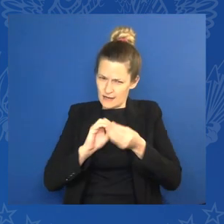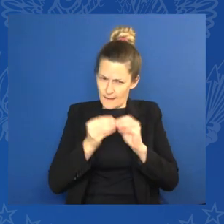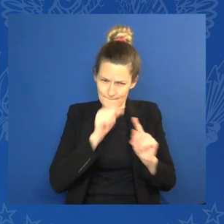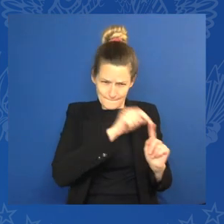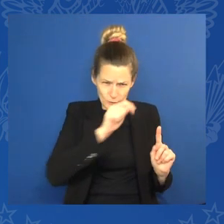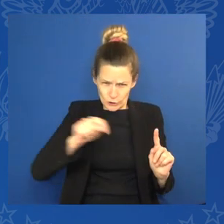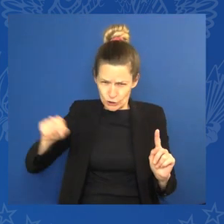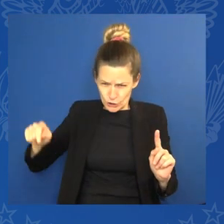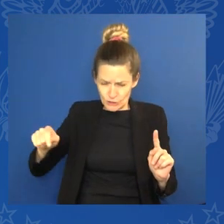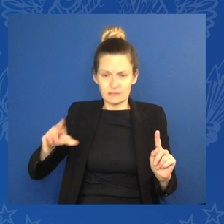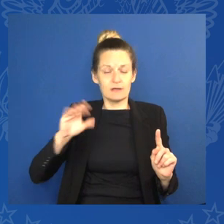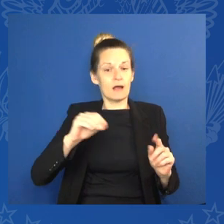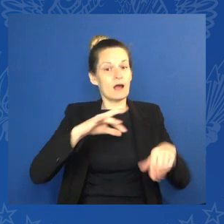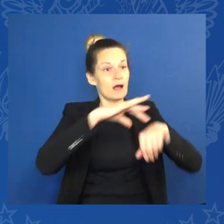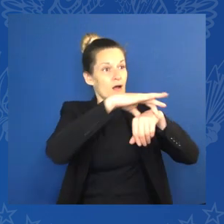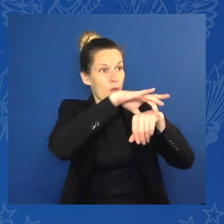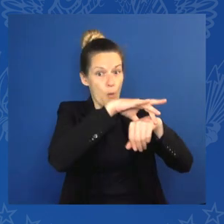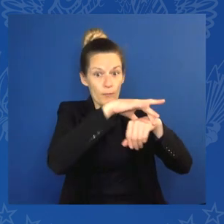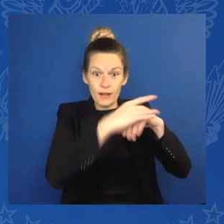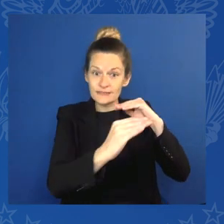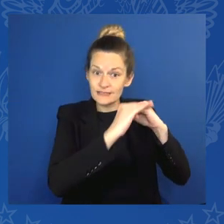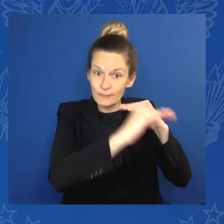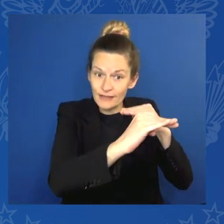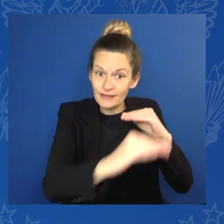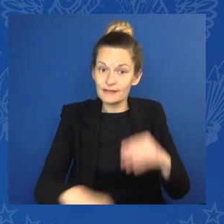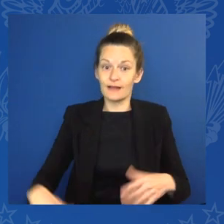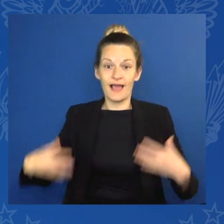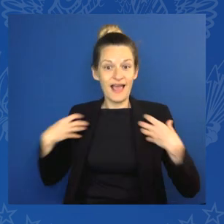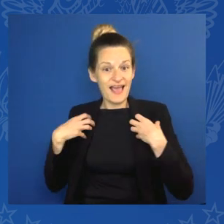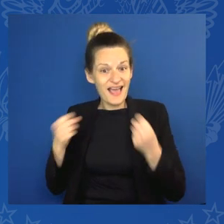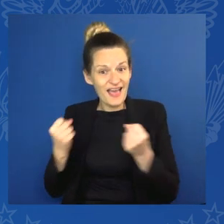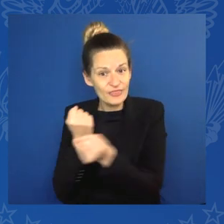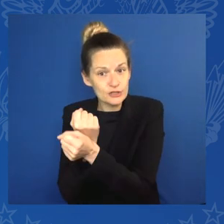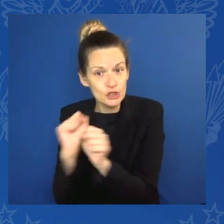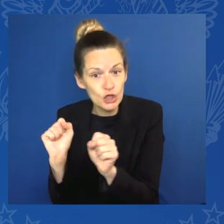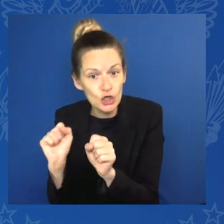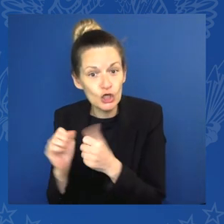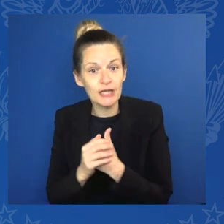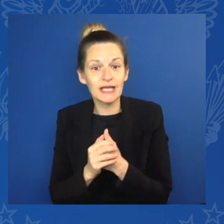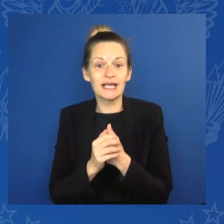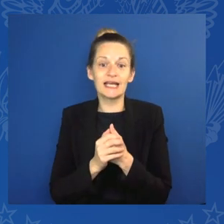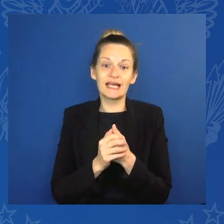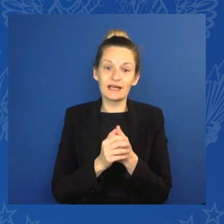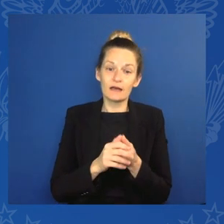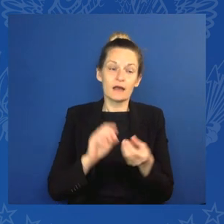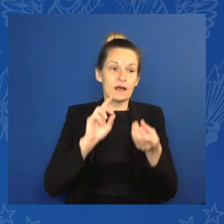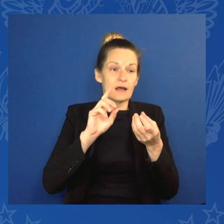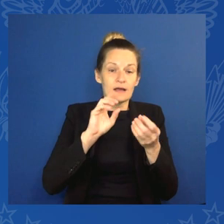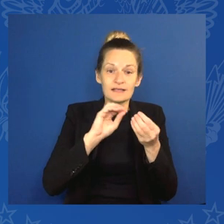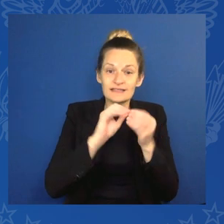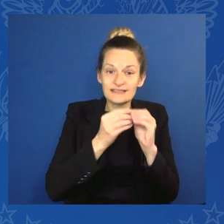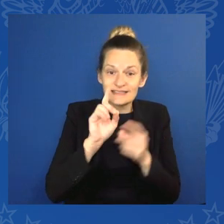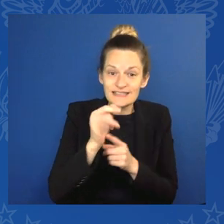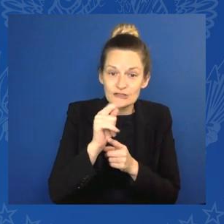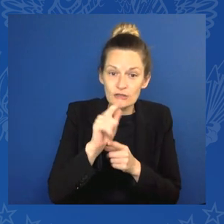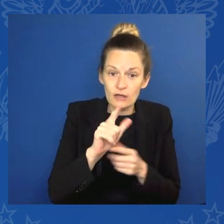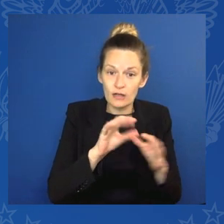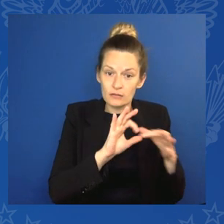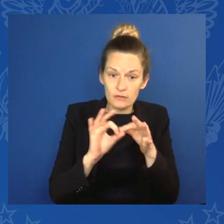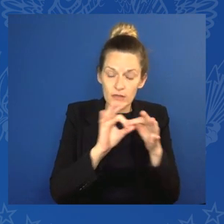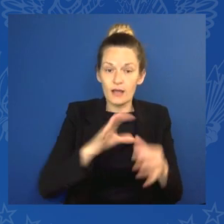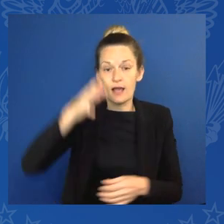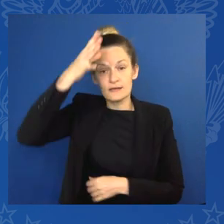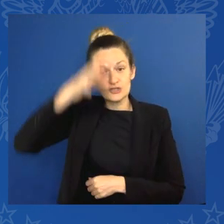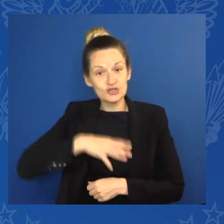security, digital connectivity, gender equality and equity, climate and energy